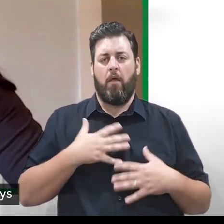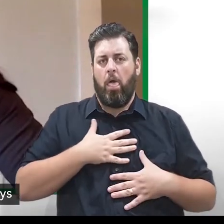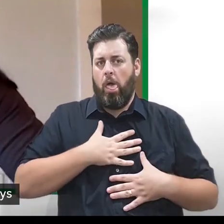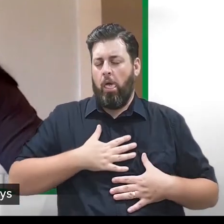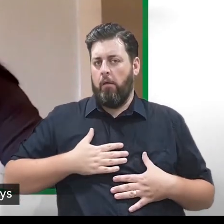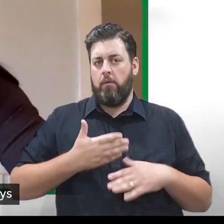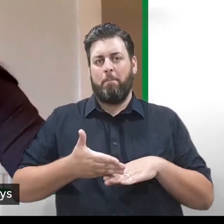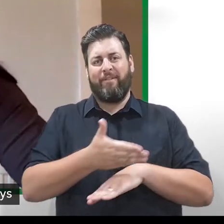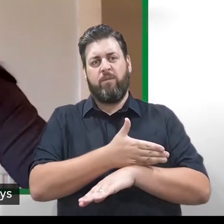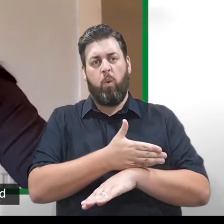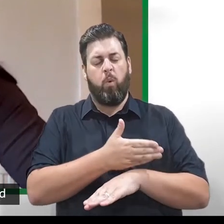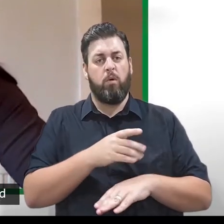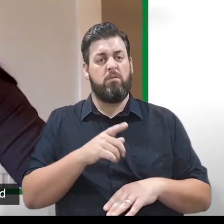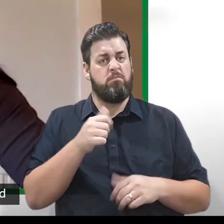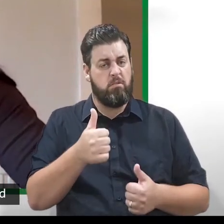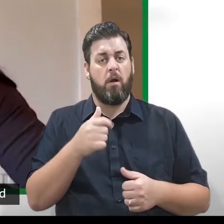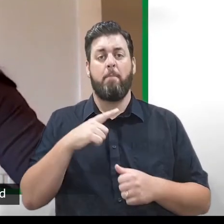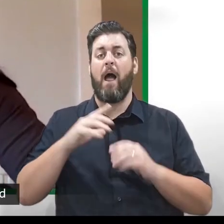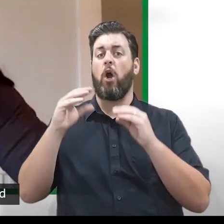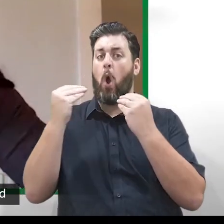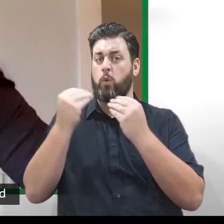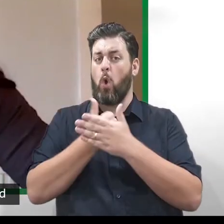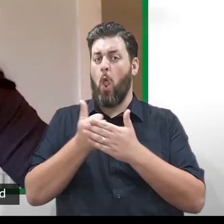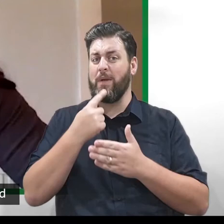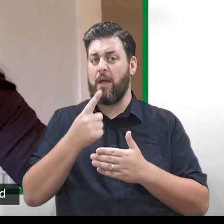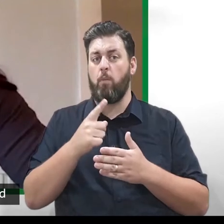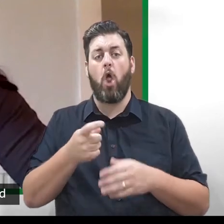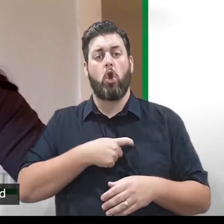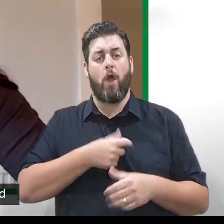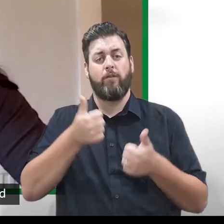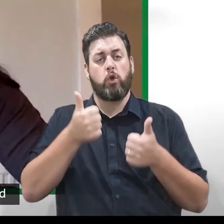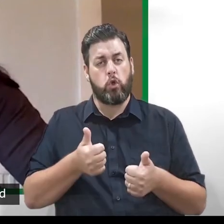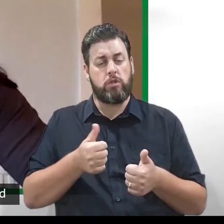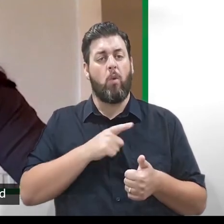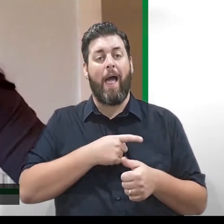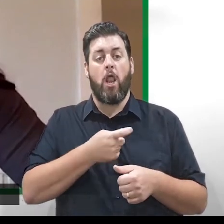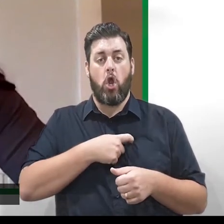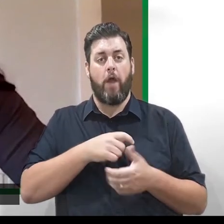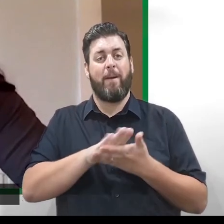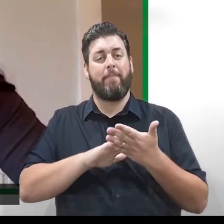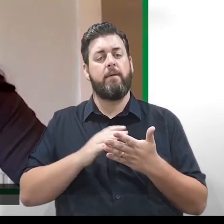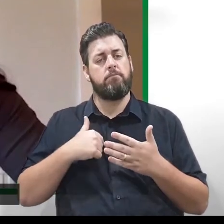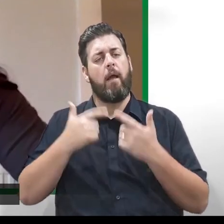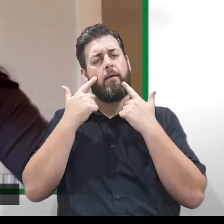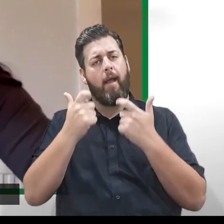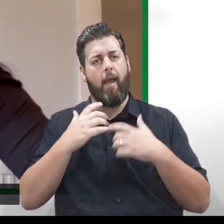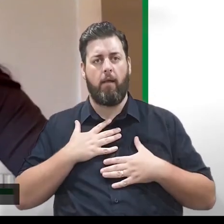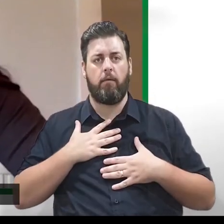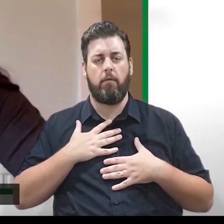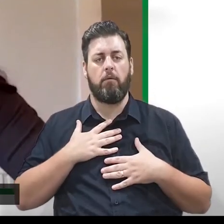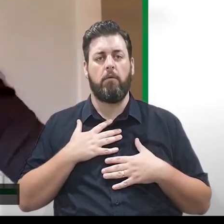the one thing that my coach always taught me was nerves was a good thing. It meant that you really cared about what you were doing. So